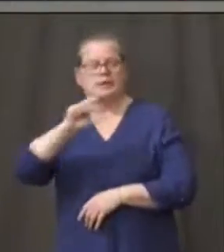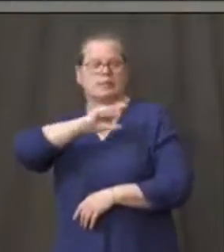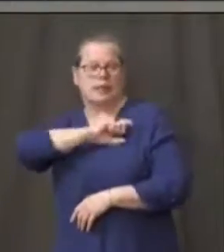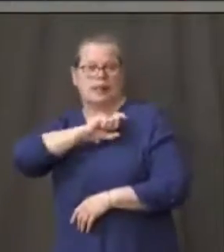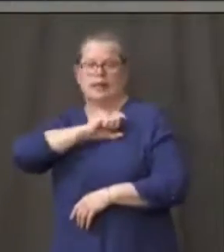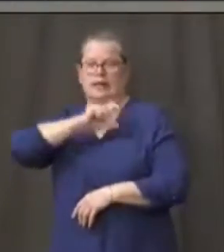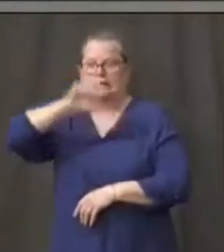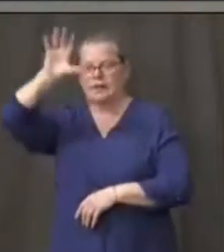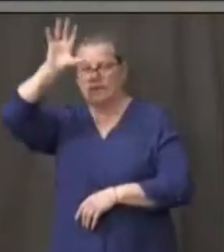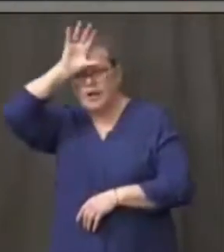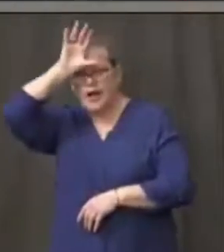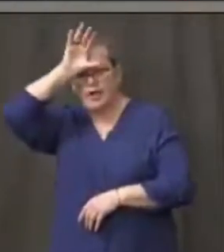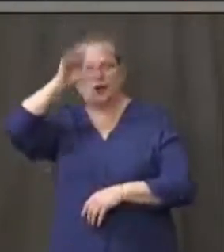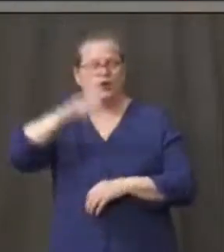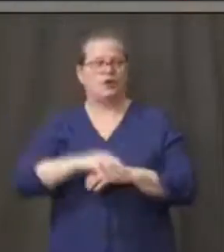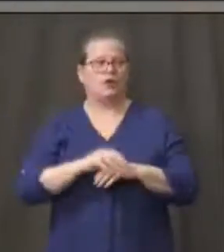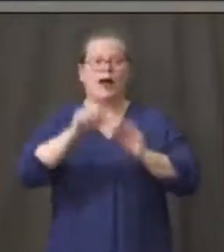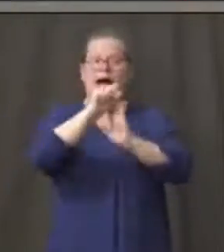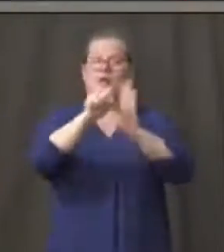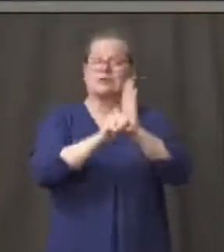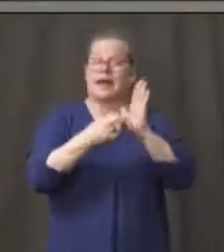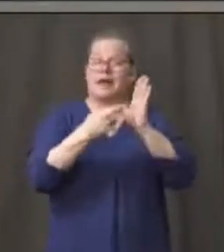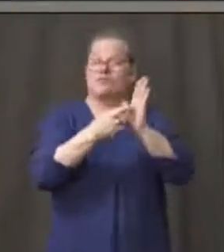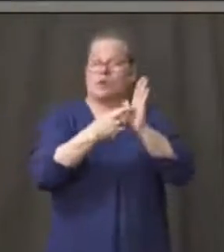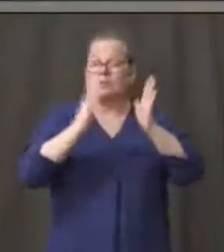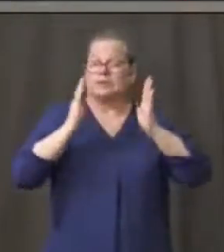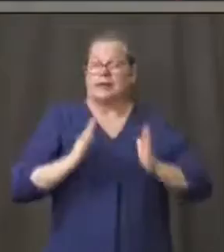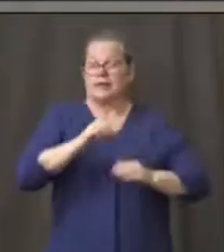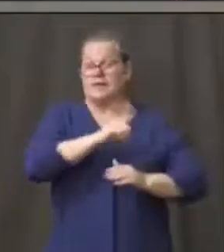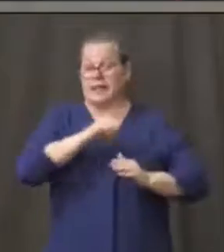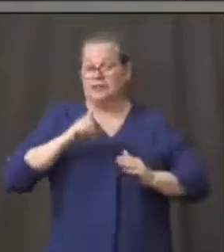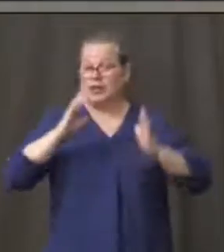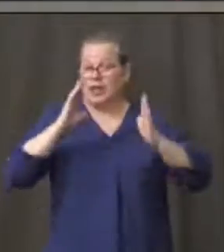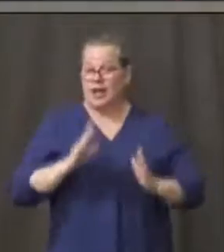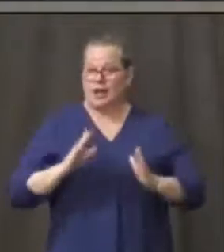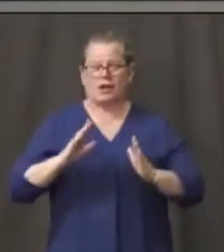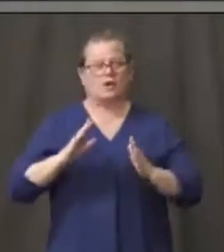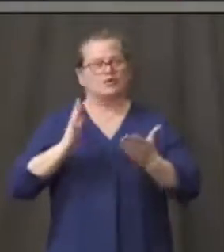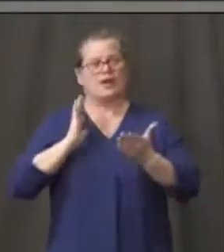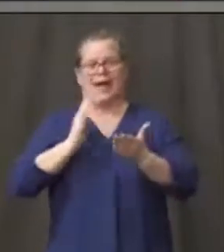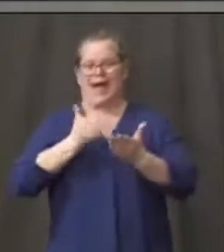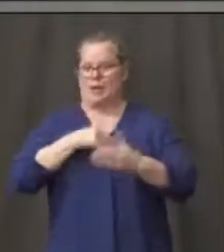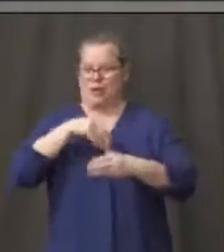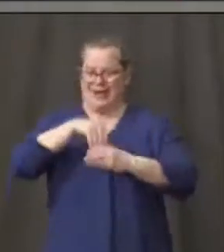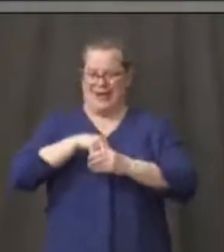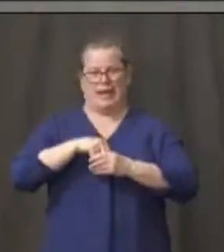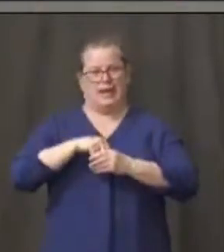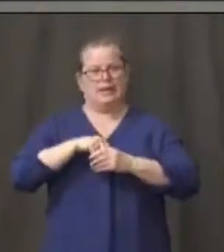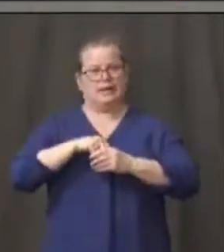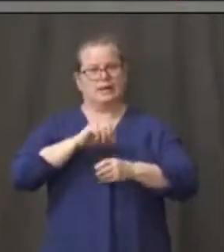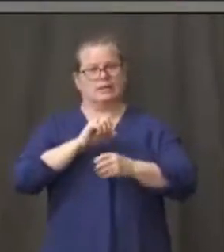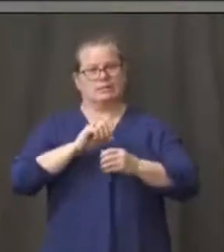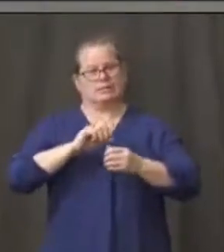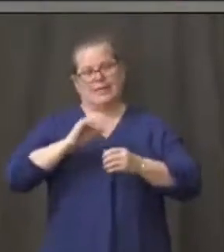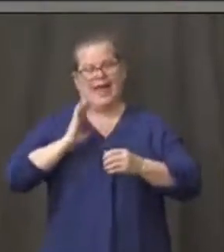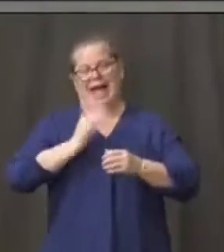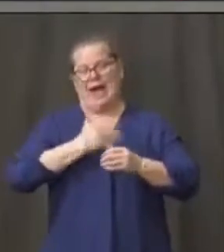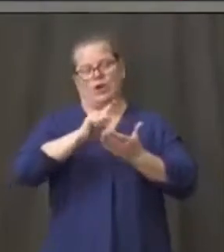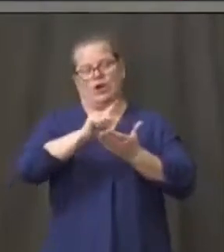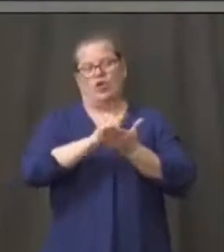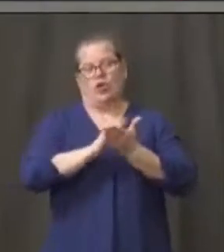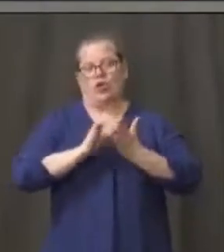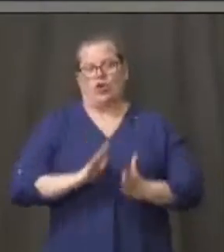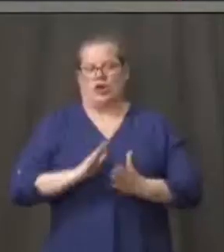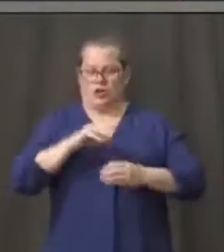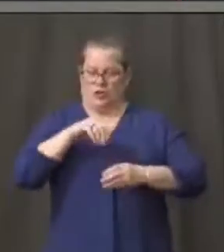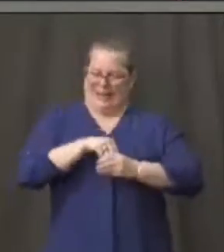our state delegation, our common council, so that we're all talking and constantly figuring out where we are at any given time